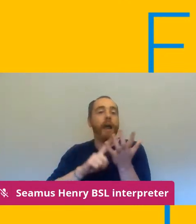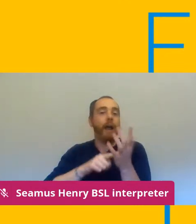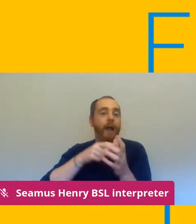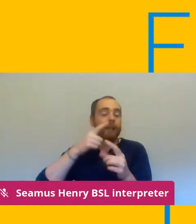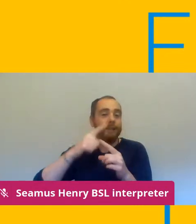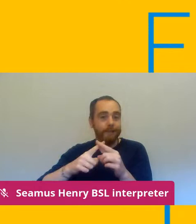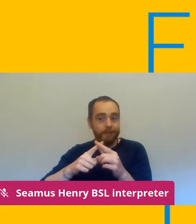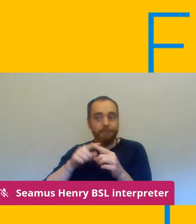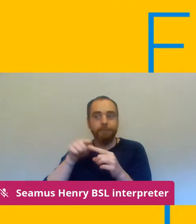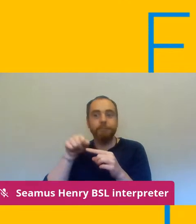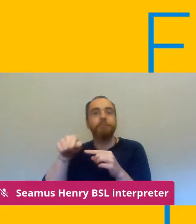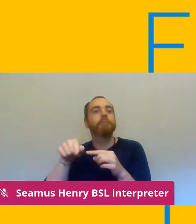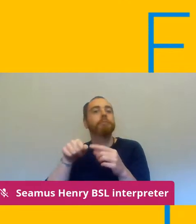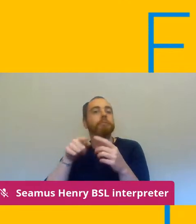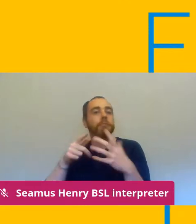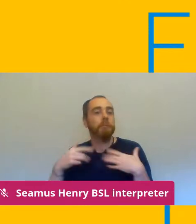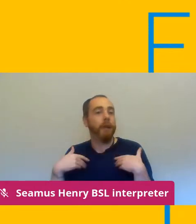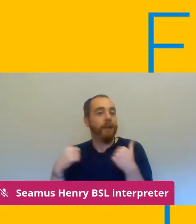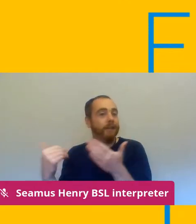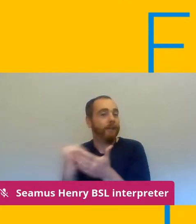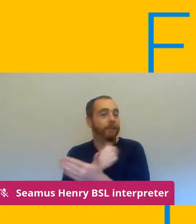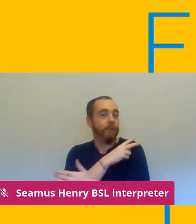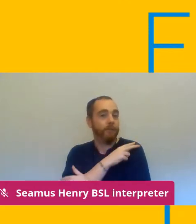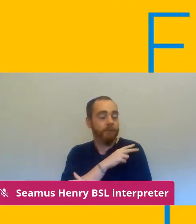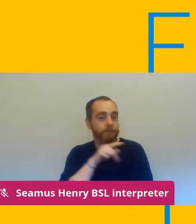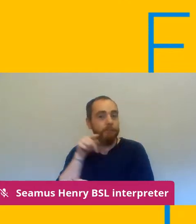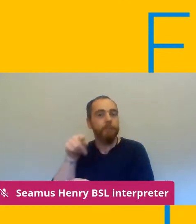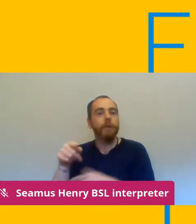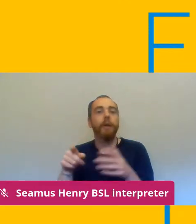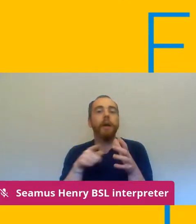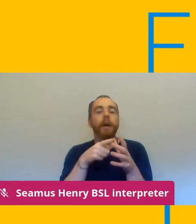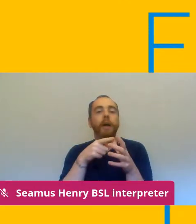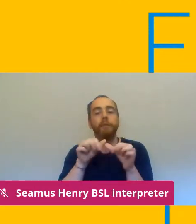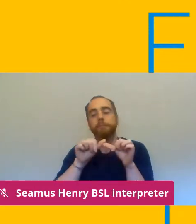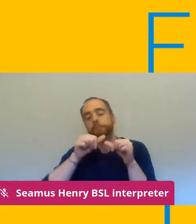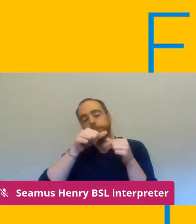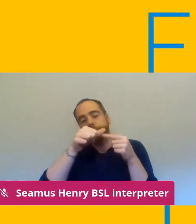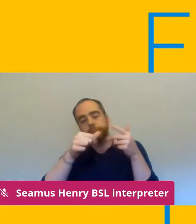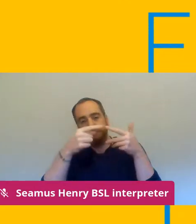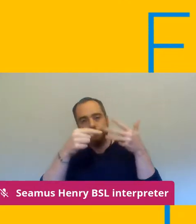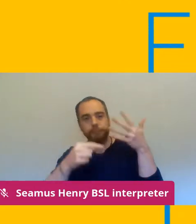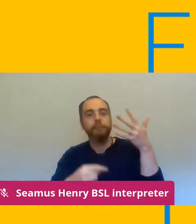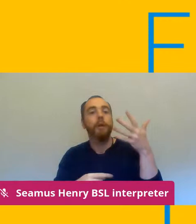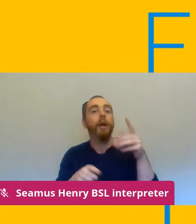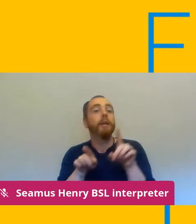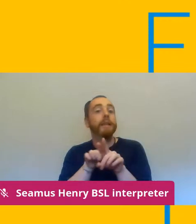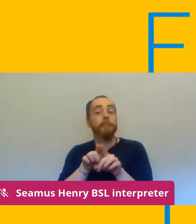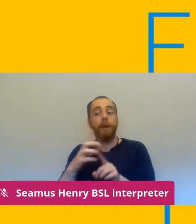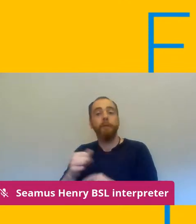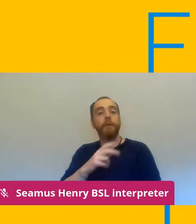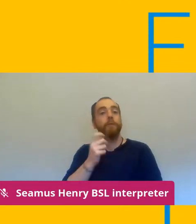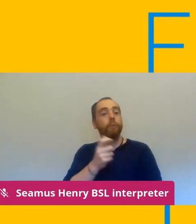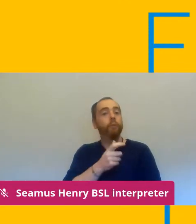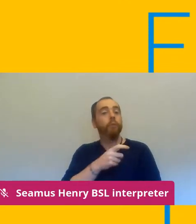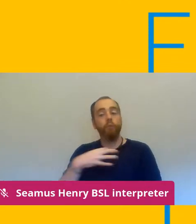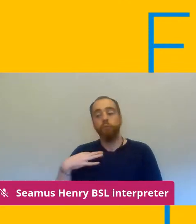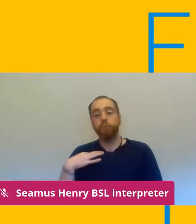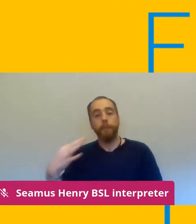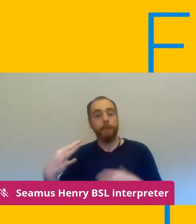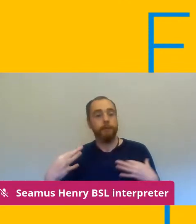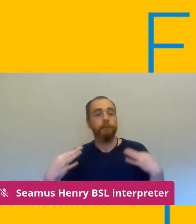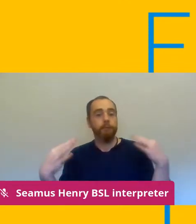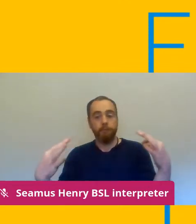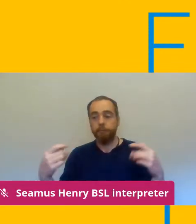who is a regional official for London and we have two lay reps with us. Lauren Mora from Blackburn